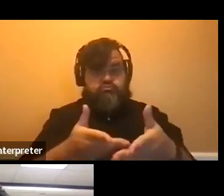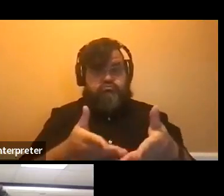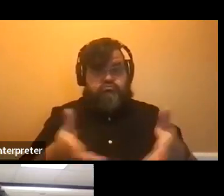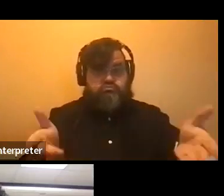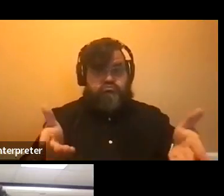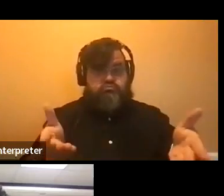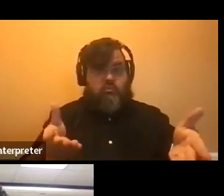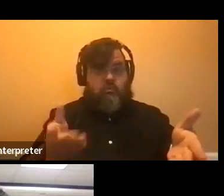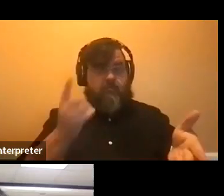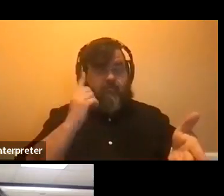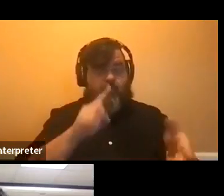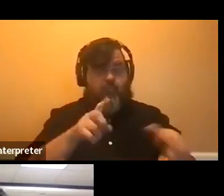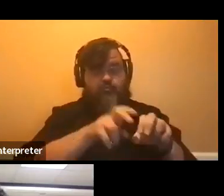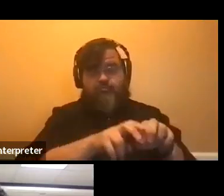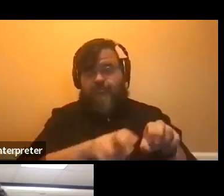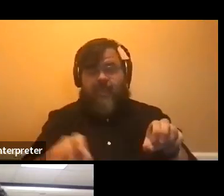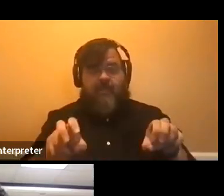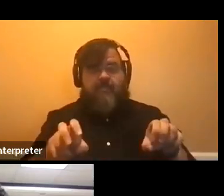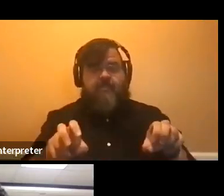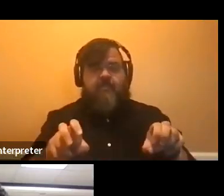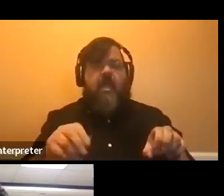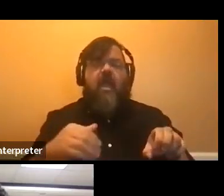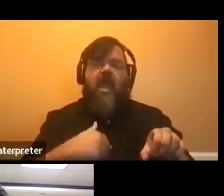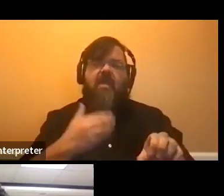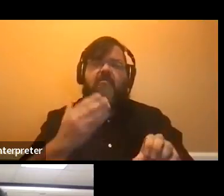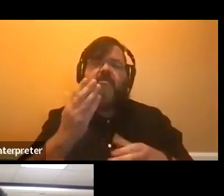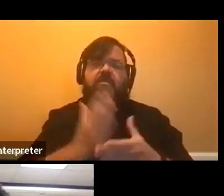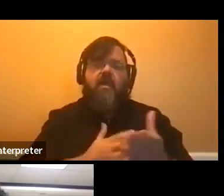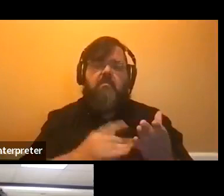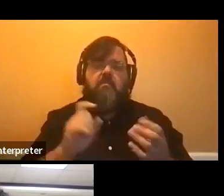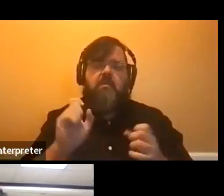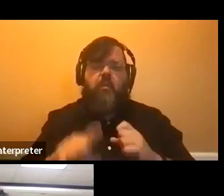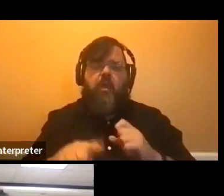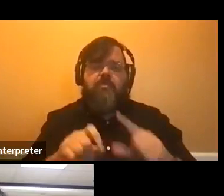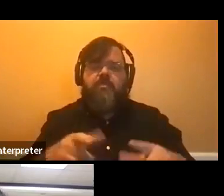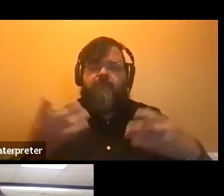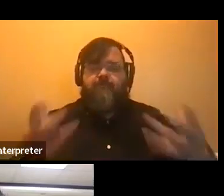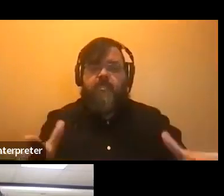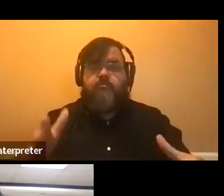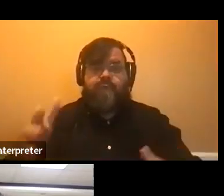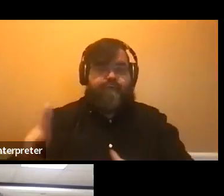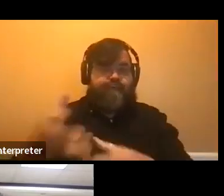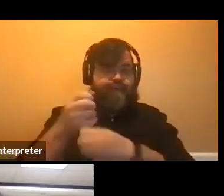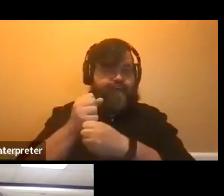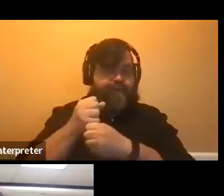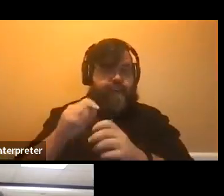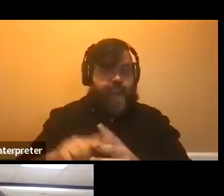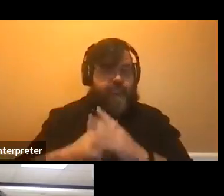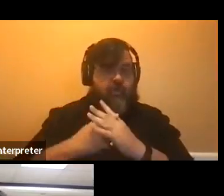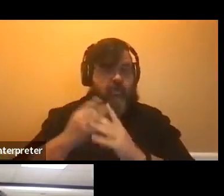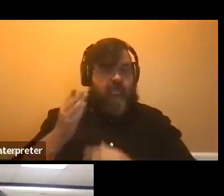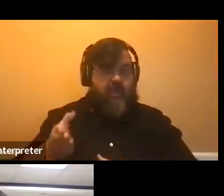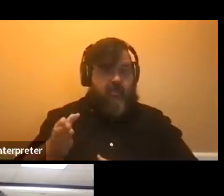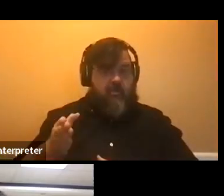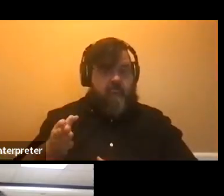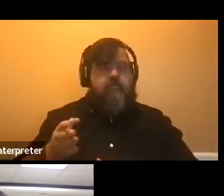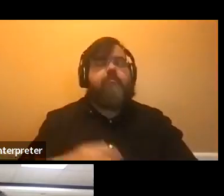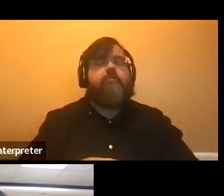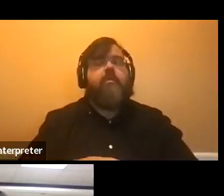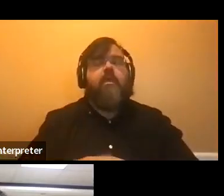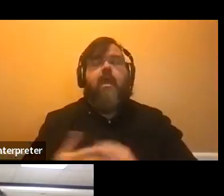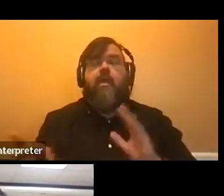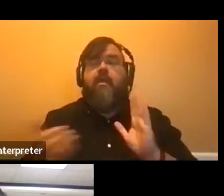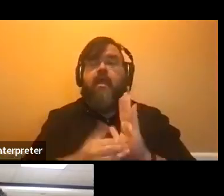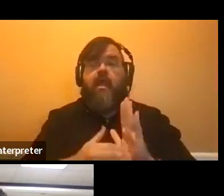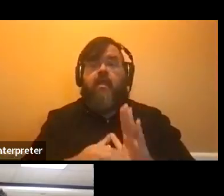panelists. We do have some pre-submitted questions. So we might start with those. And again, reminder to anyone who's